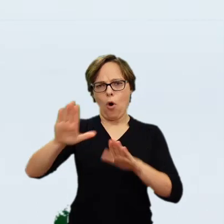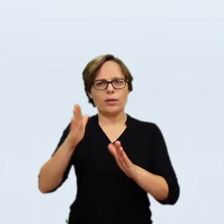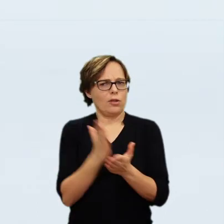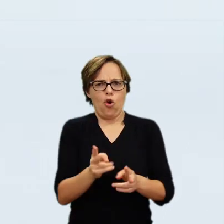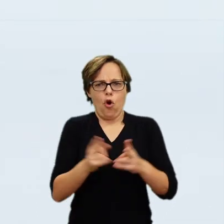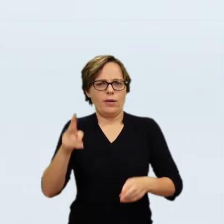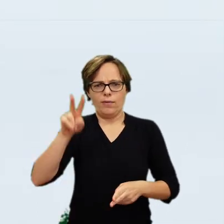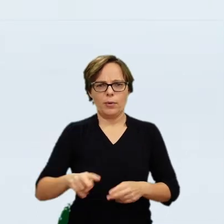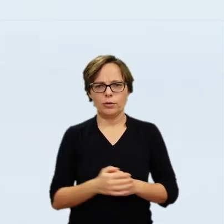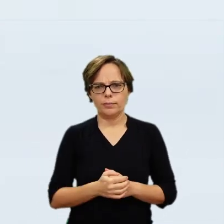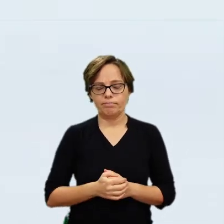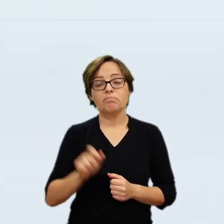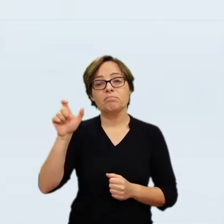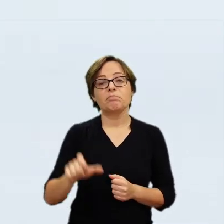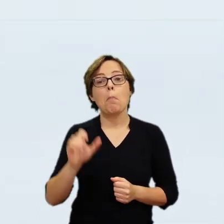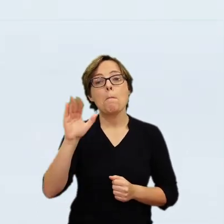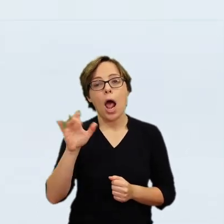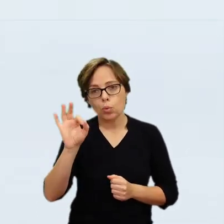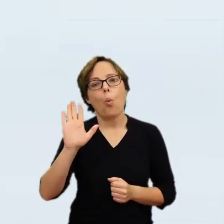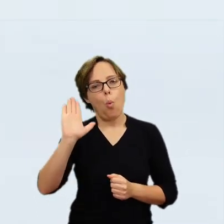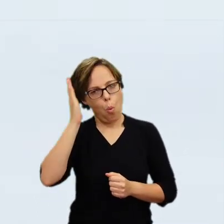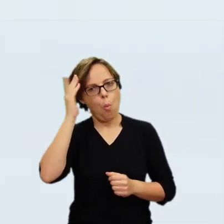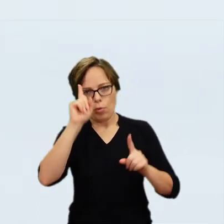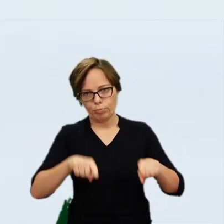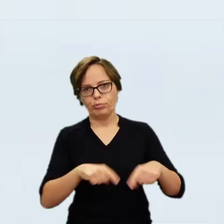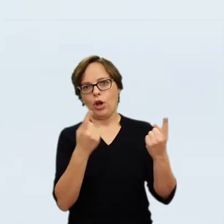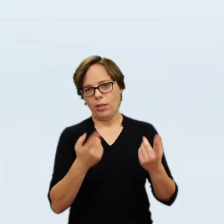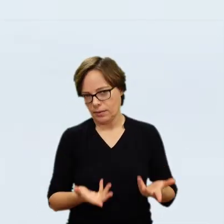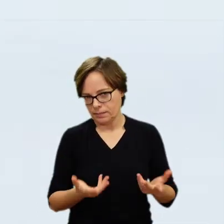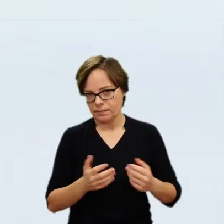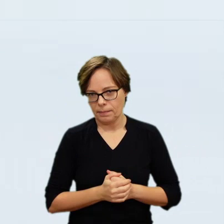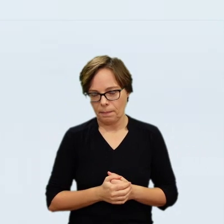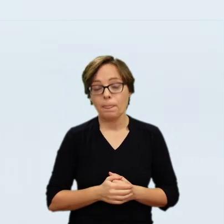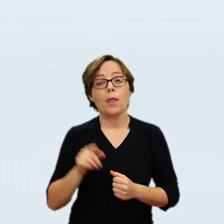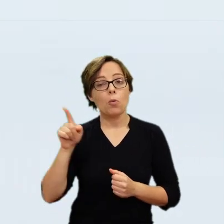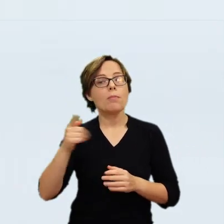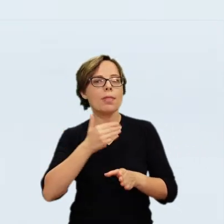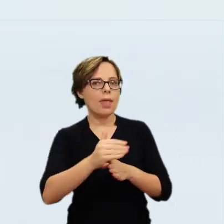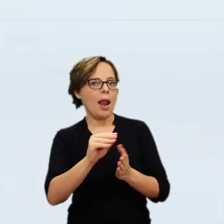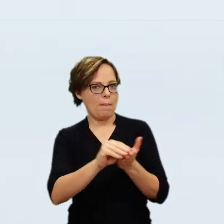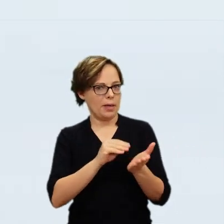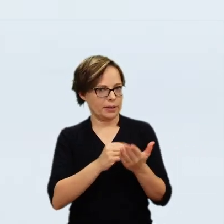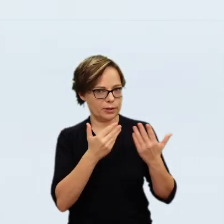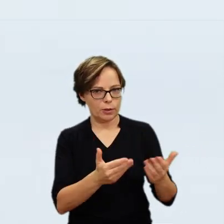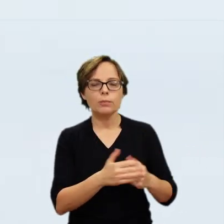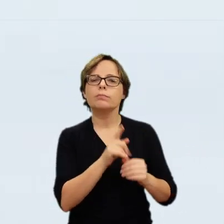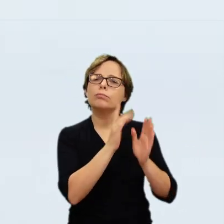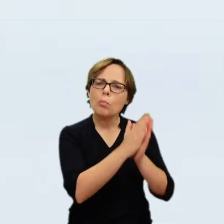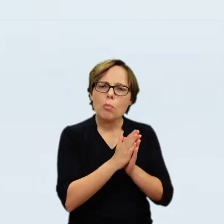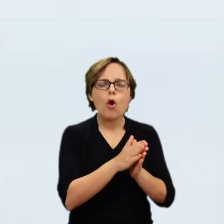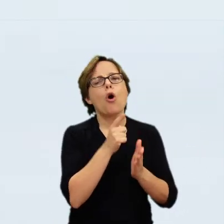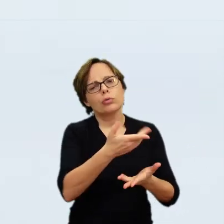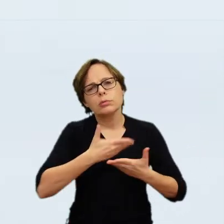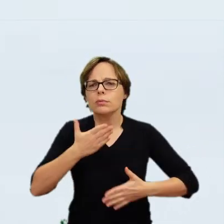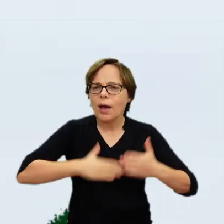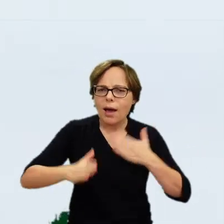1817 together with Wazienki to Tsar Alexander I. But on the 3rd of June, 1814, the Polish rider was